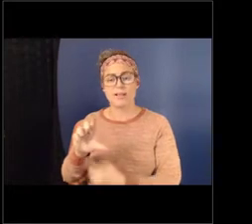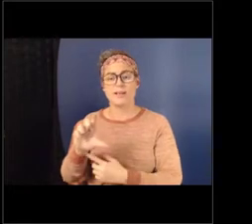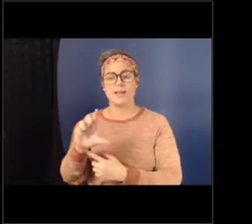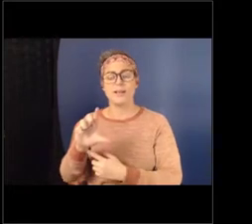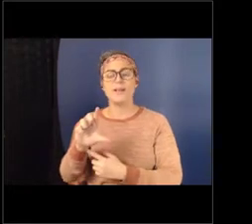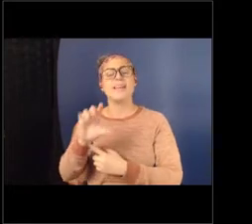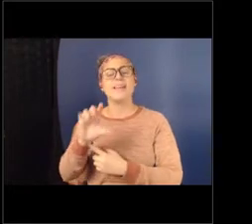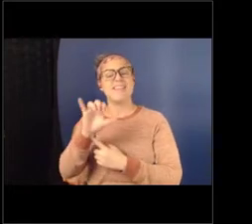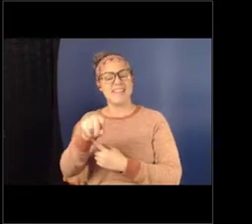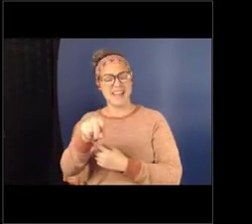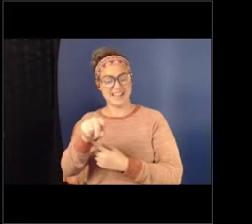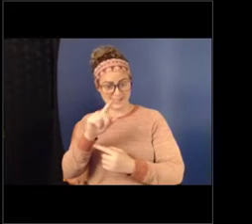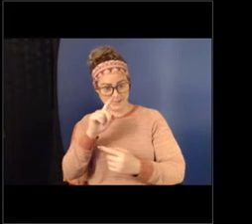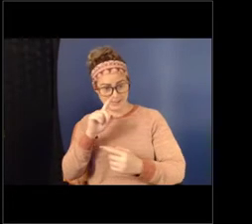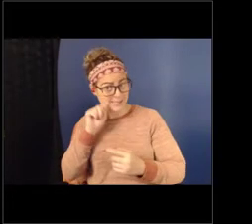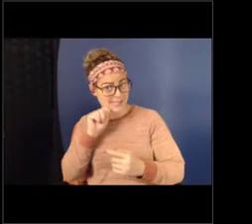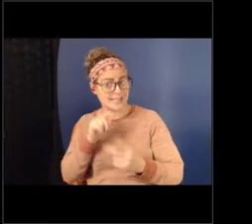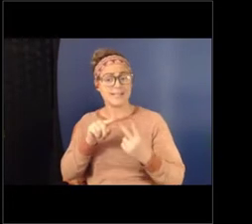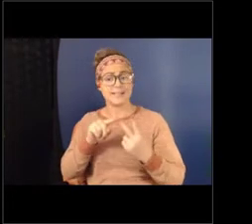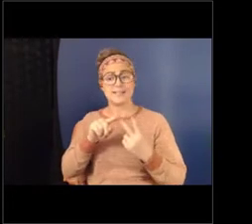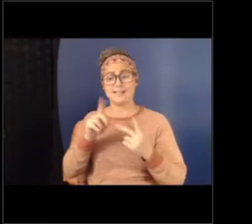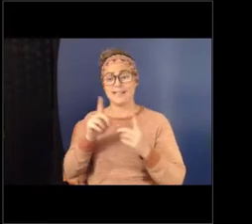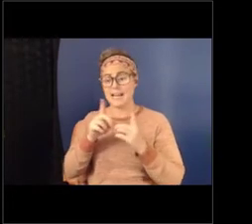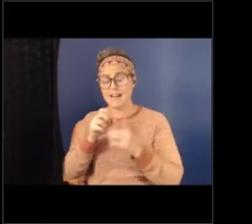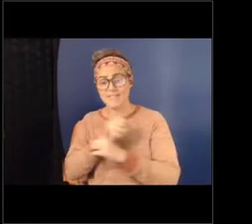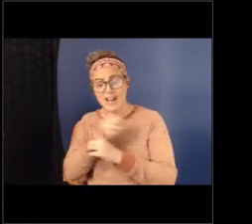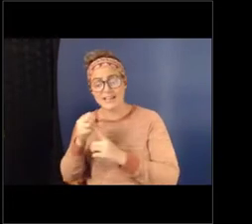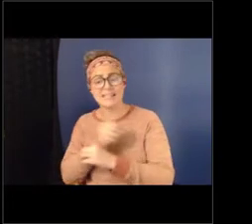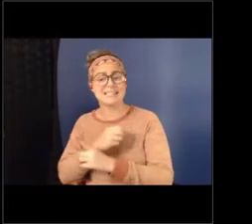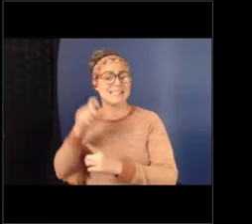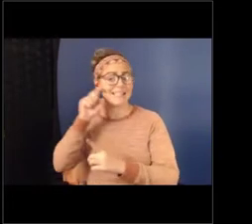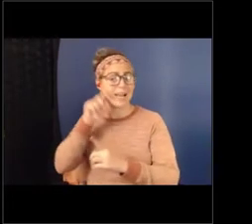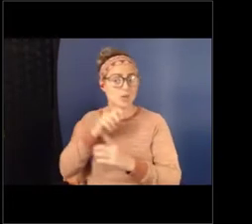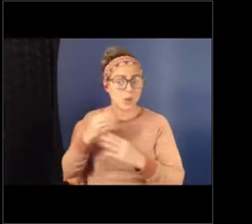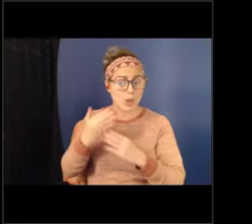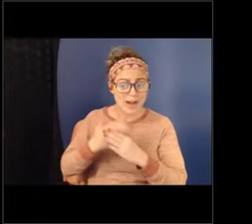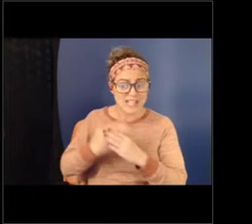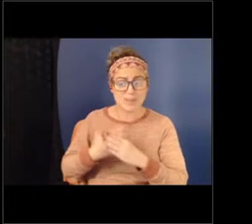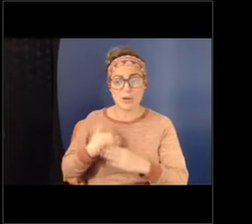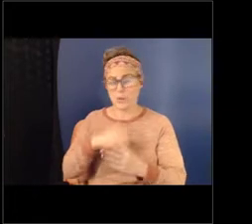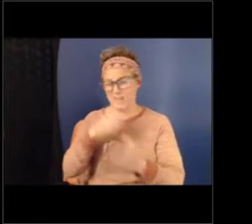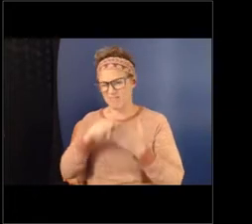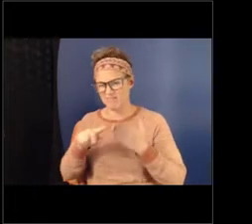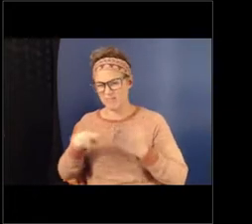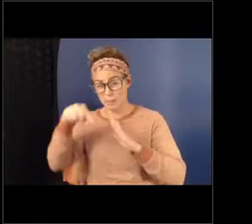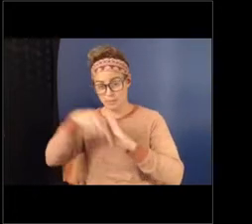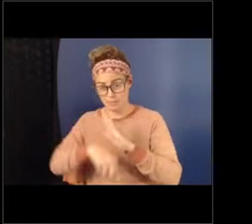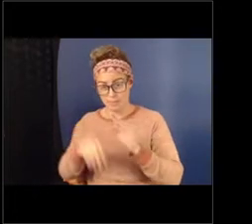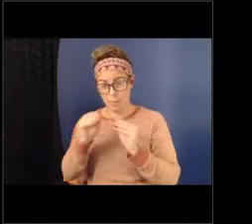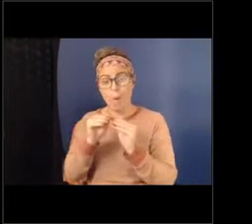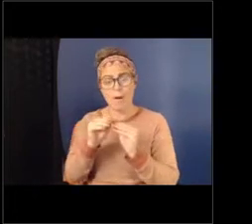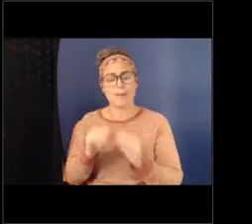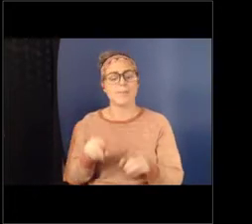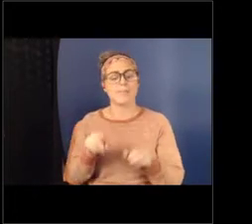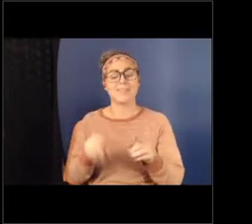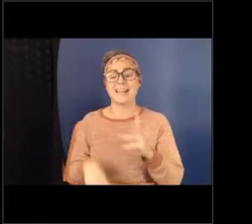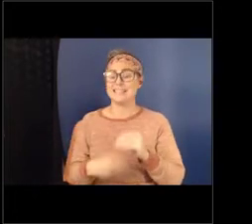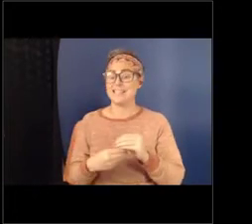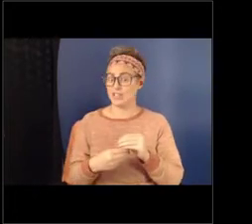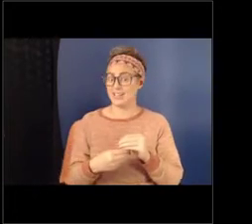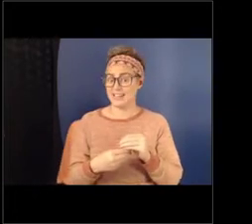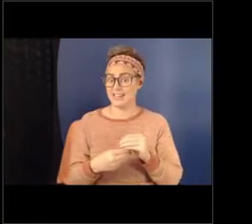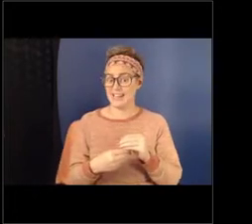and teen dating violence. But in addition to that, which could be, we all recognize that, you know, adolescents'